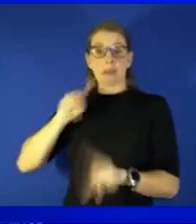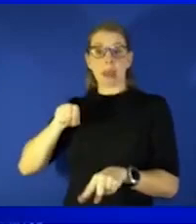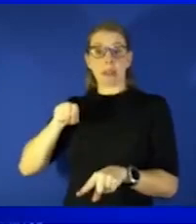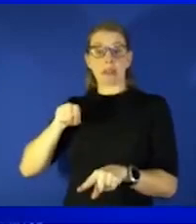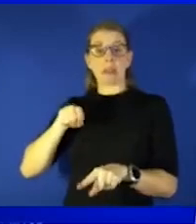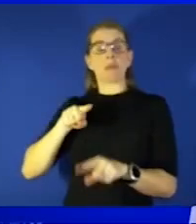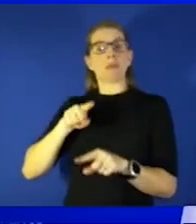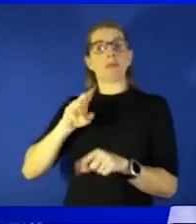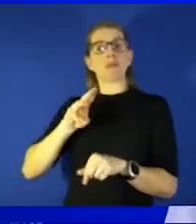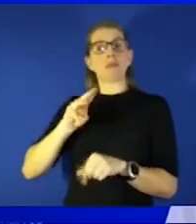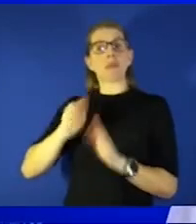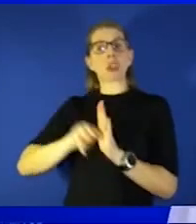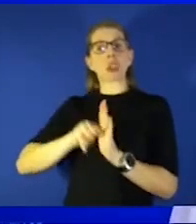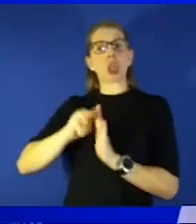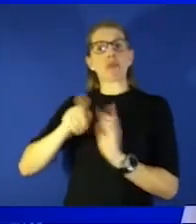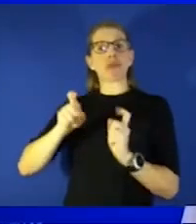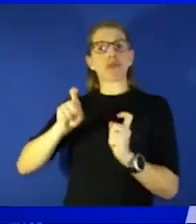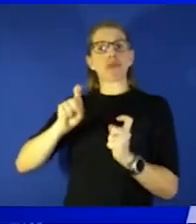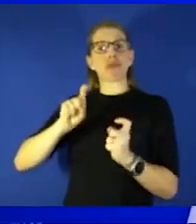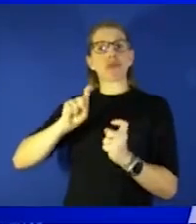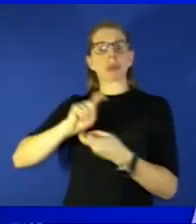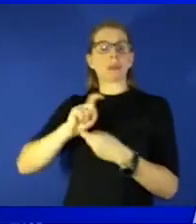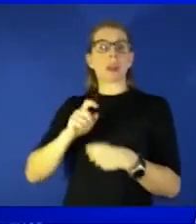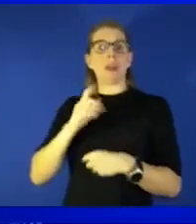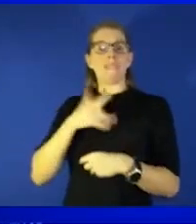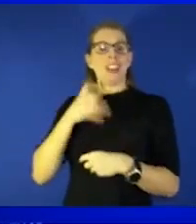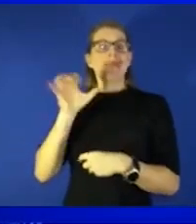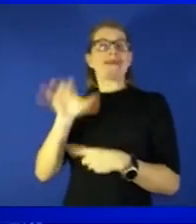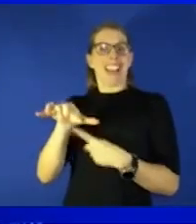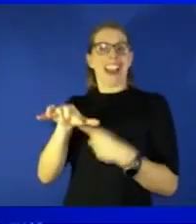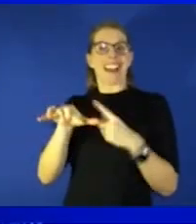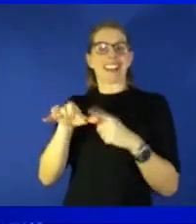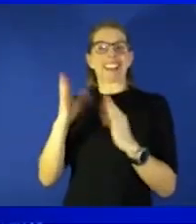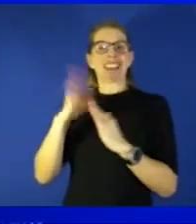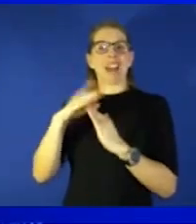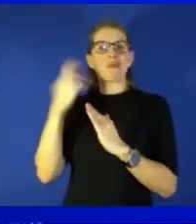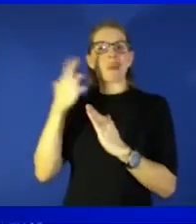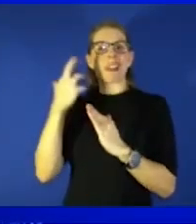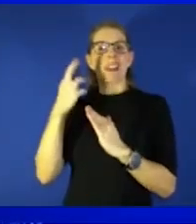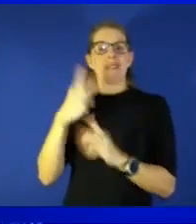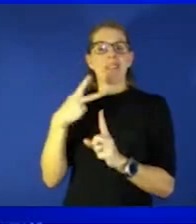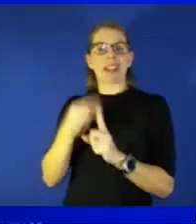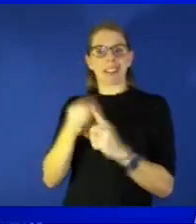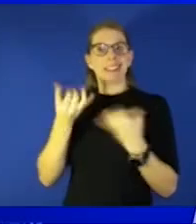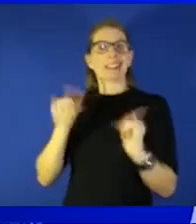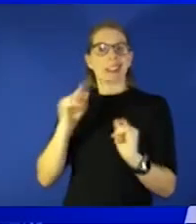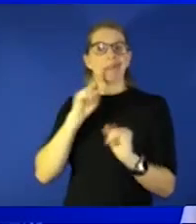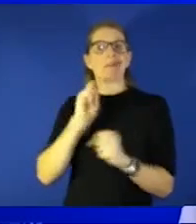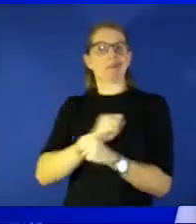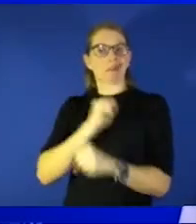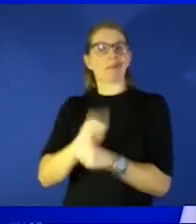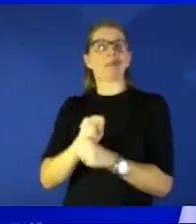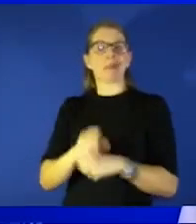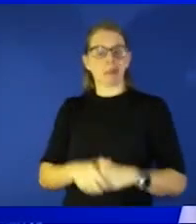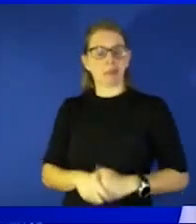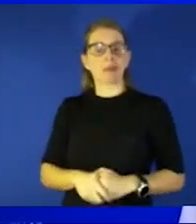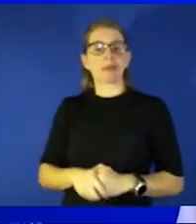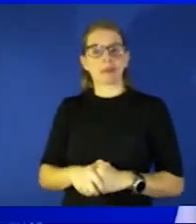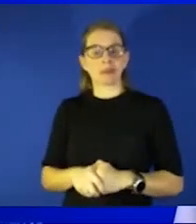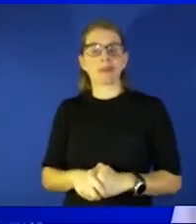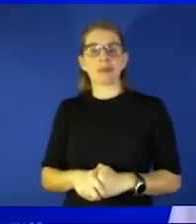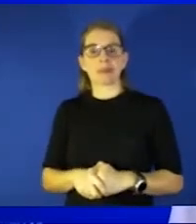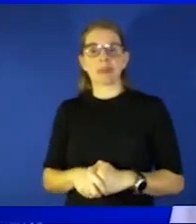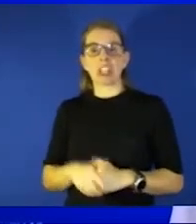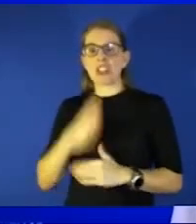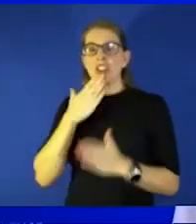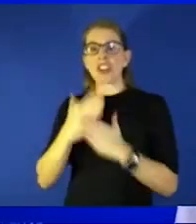and evolve and we feel that is one of the main reasons why these vaccines still work we have very good uh t cell